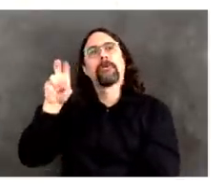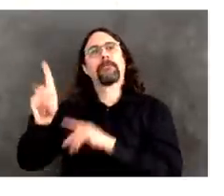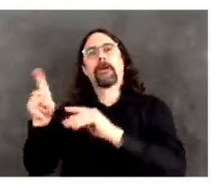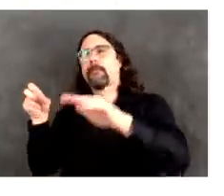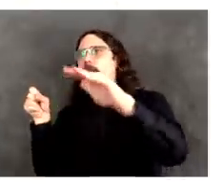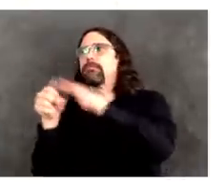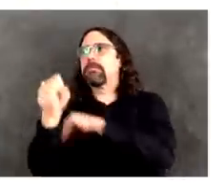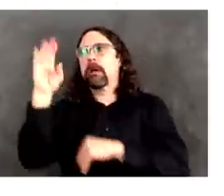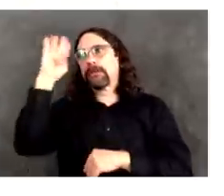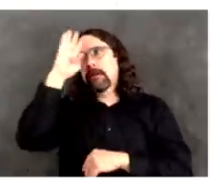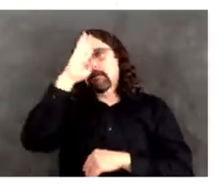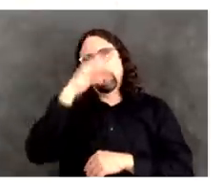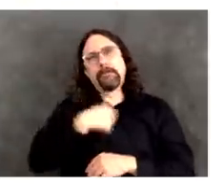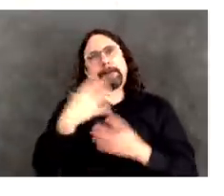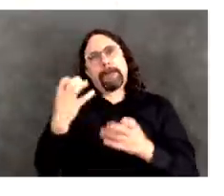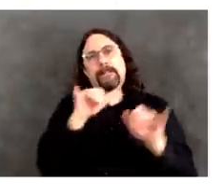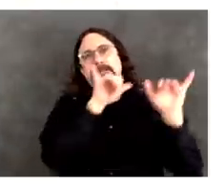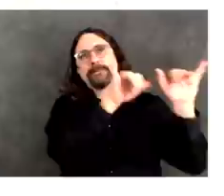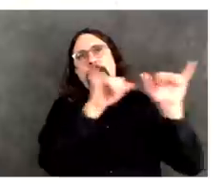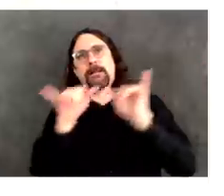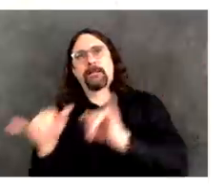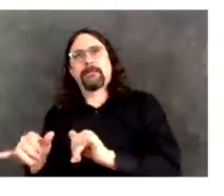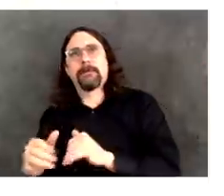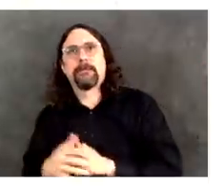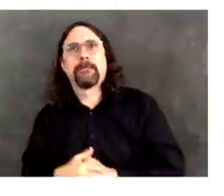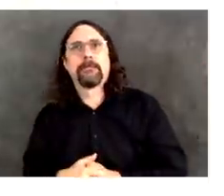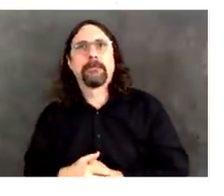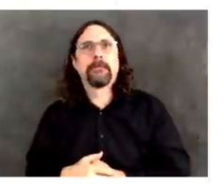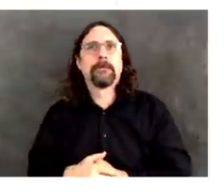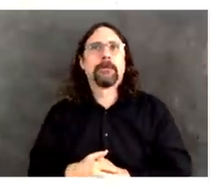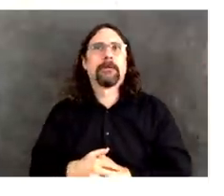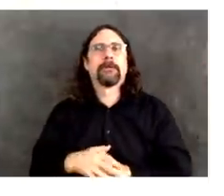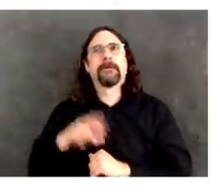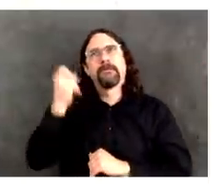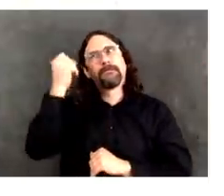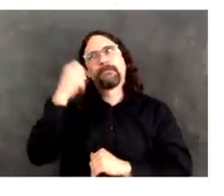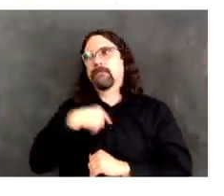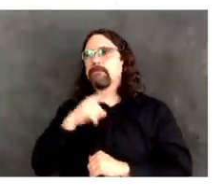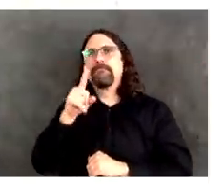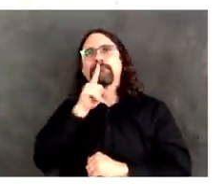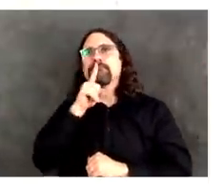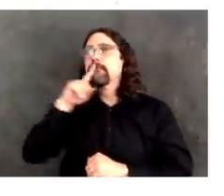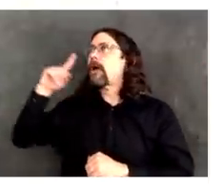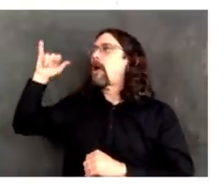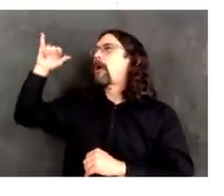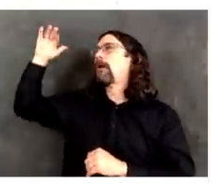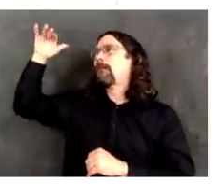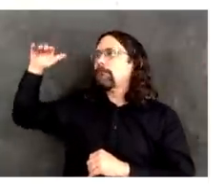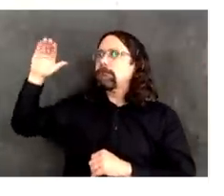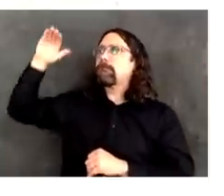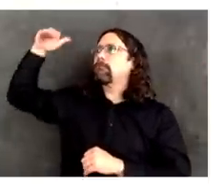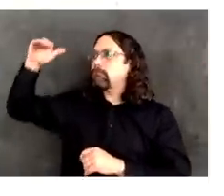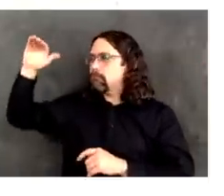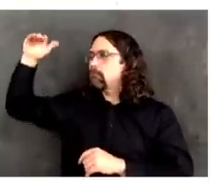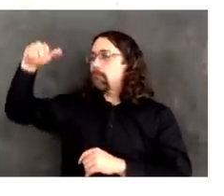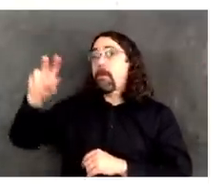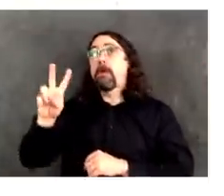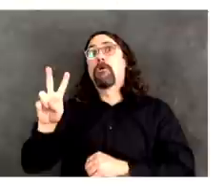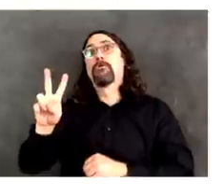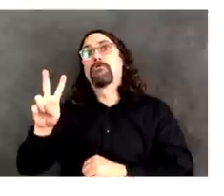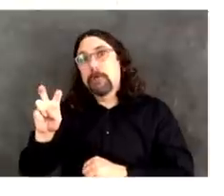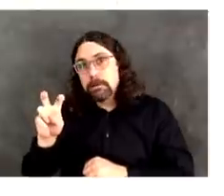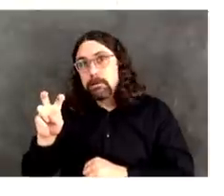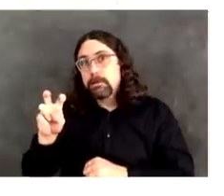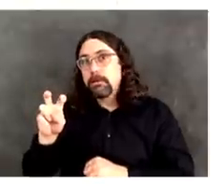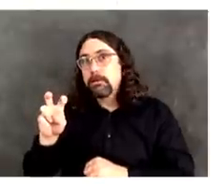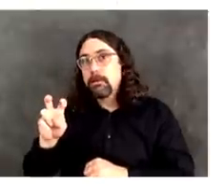As you have said in the past, this is something that we need to monitor over time, and it's over a course of